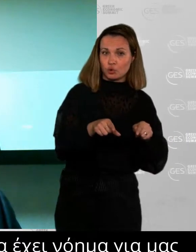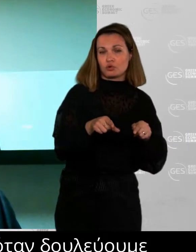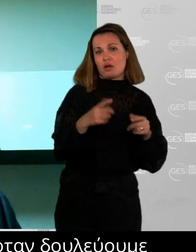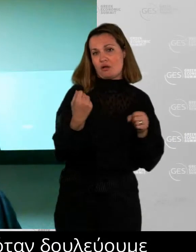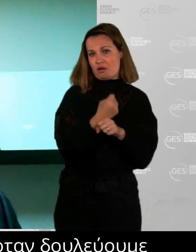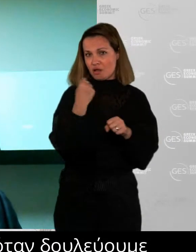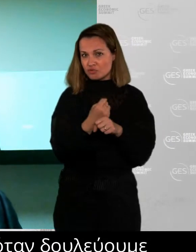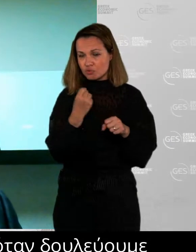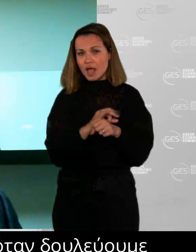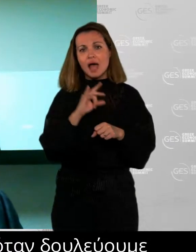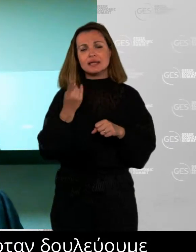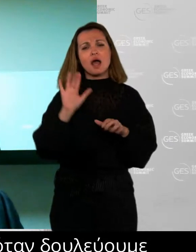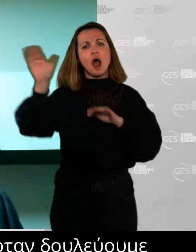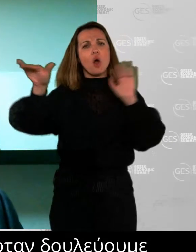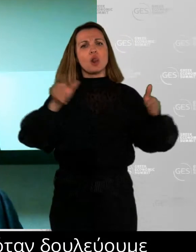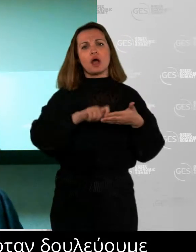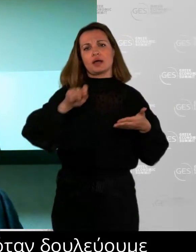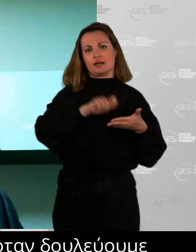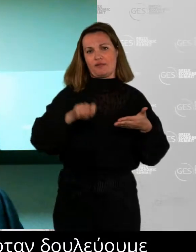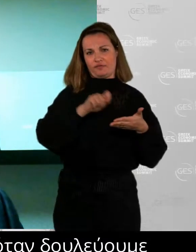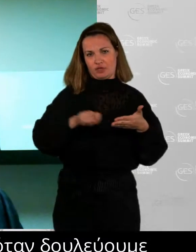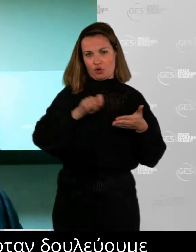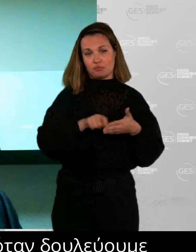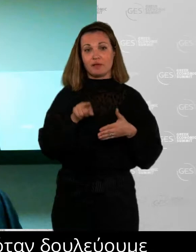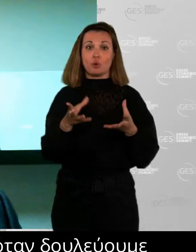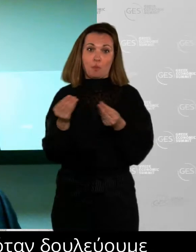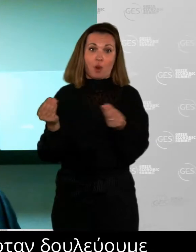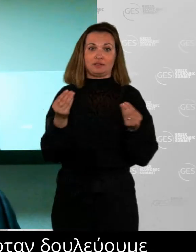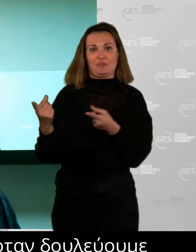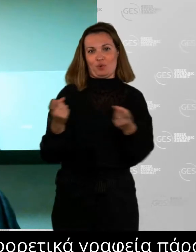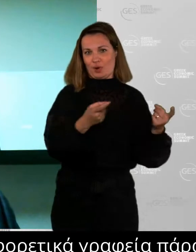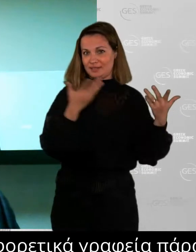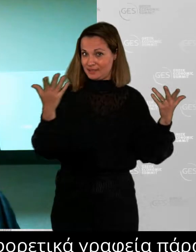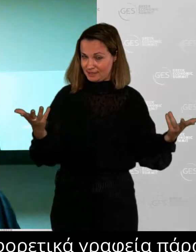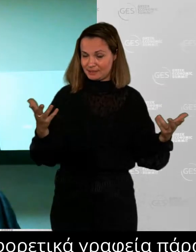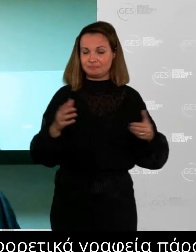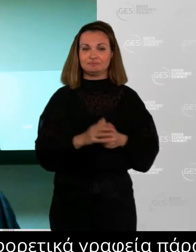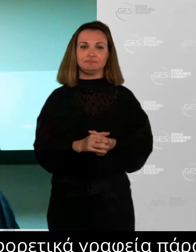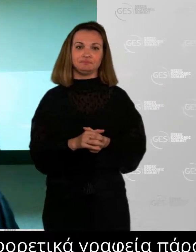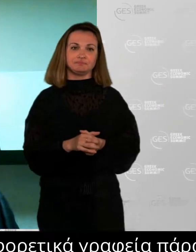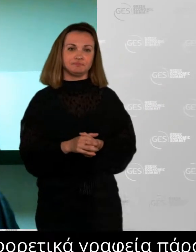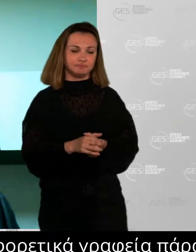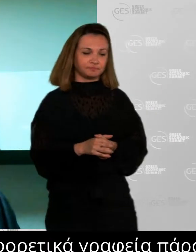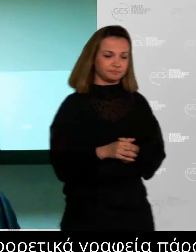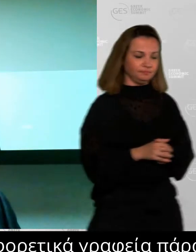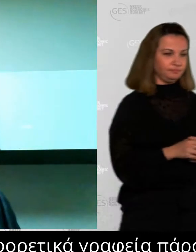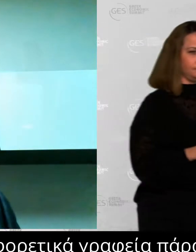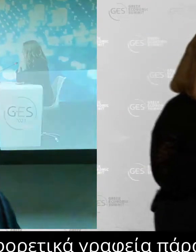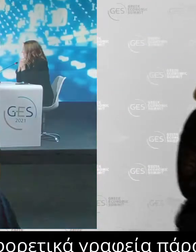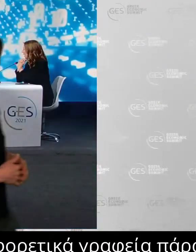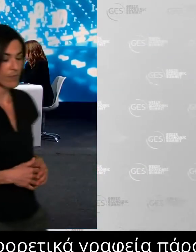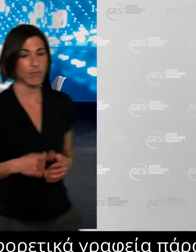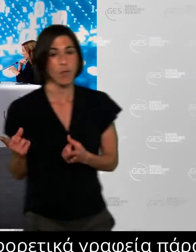we... Many new challenges ahead of leadership, company leadership, organization leadership and the workforce.